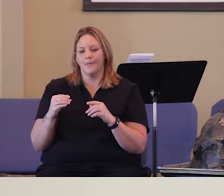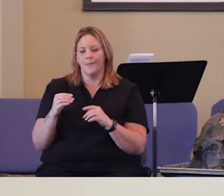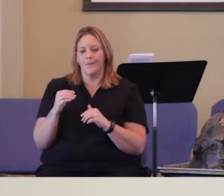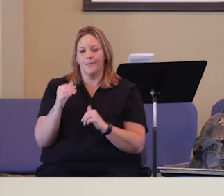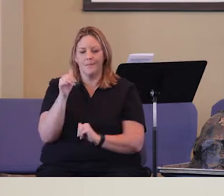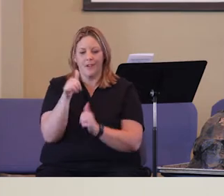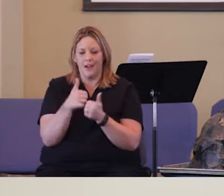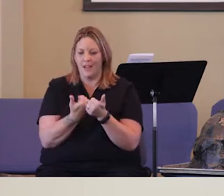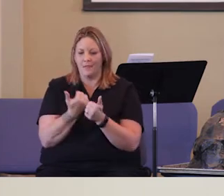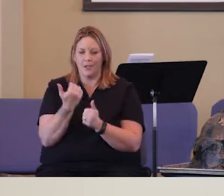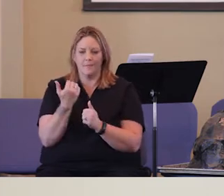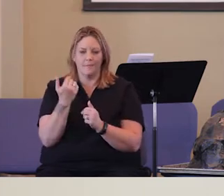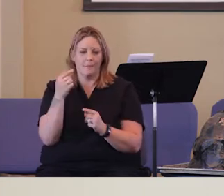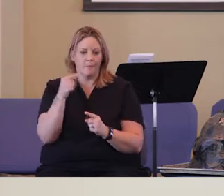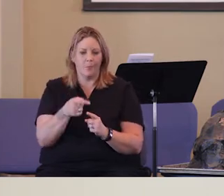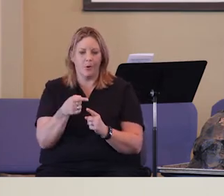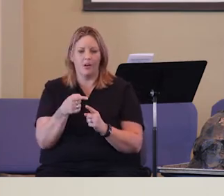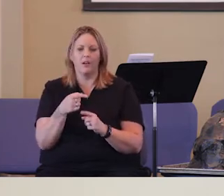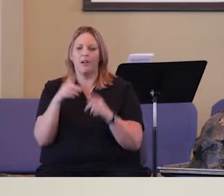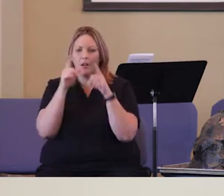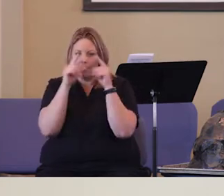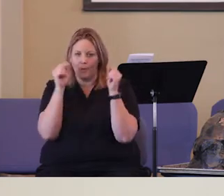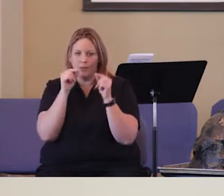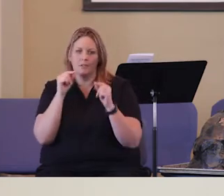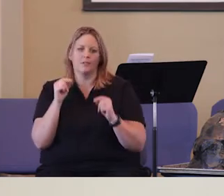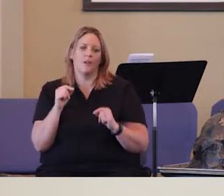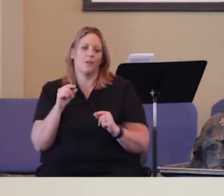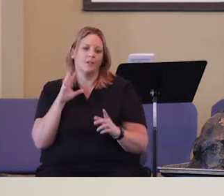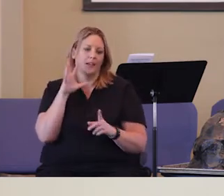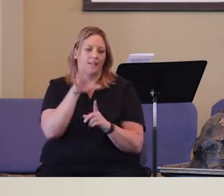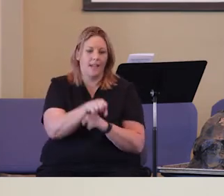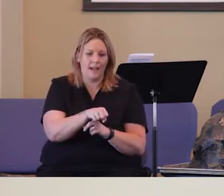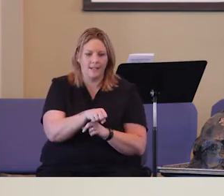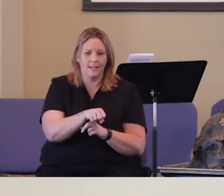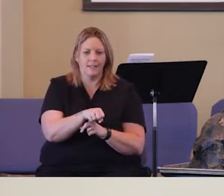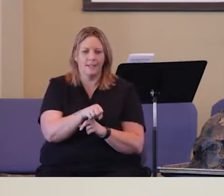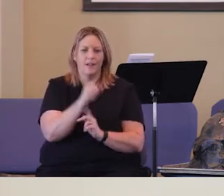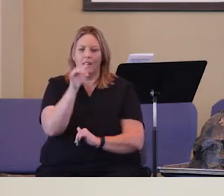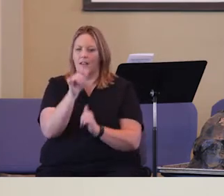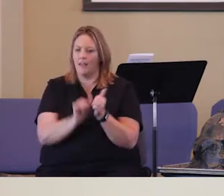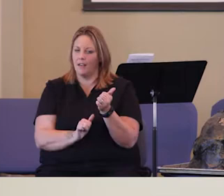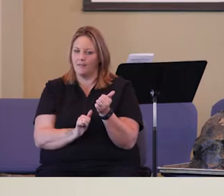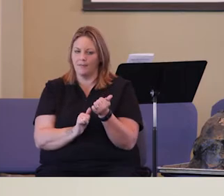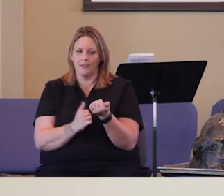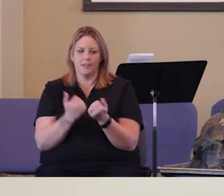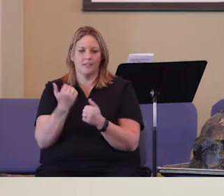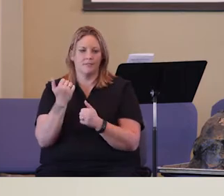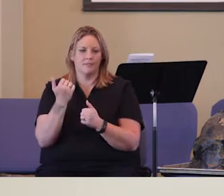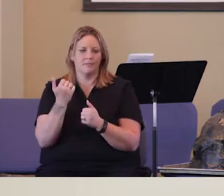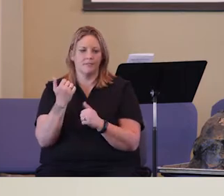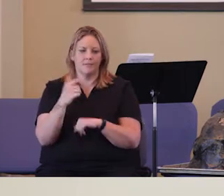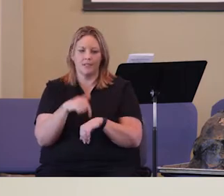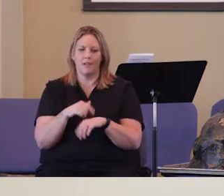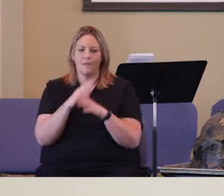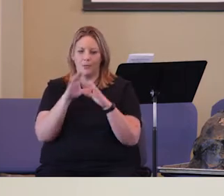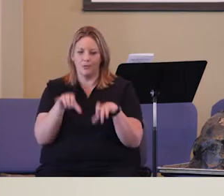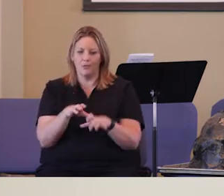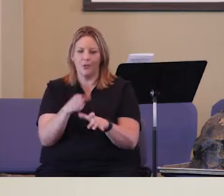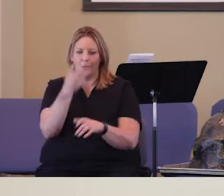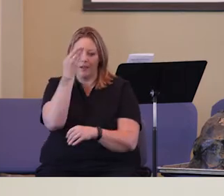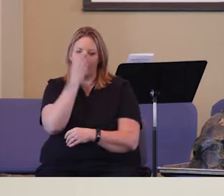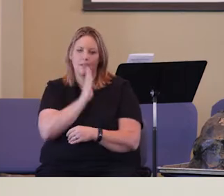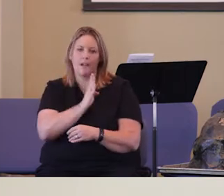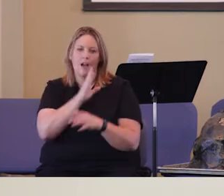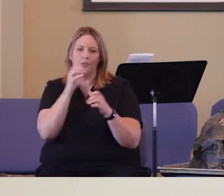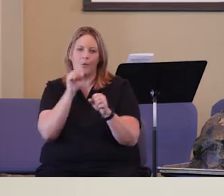been attacked on every side. Even his brother and his sister attacked him at one point in time. So Moses has been attacked on every front, pretty much,